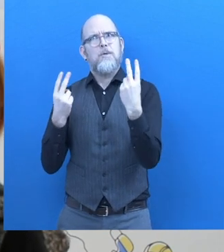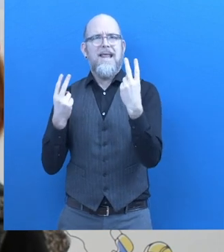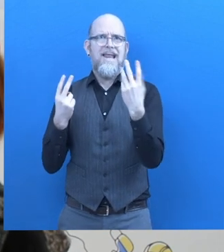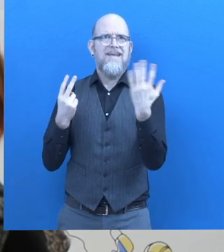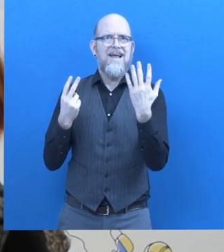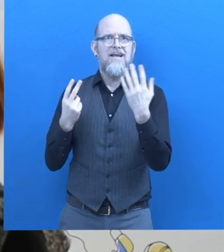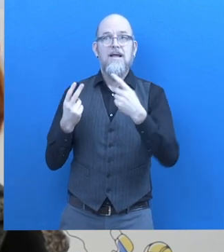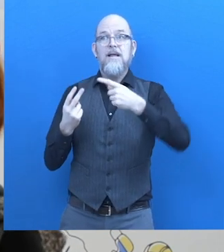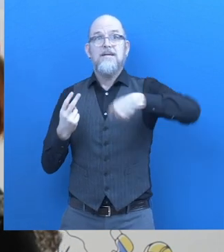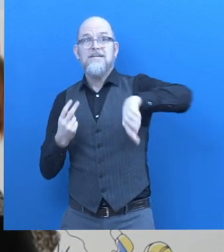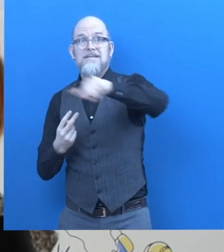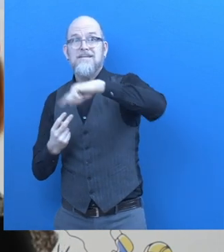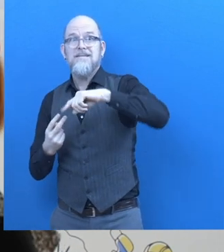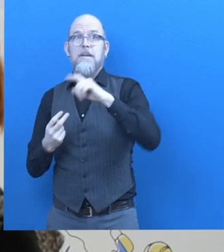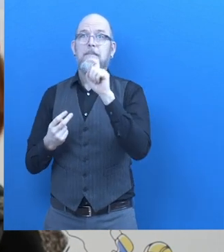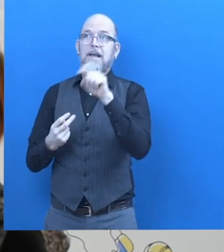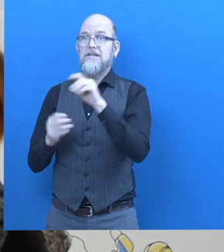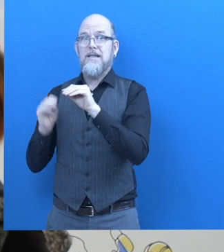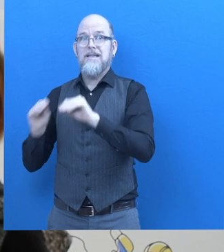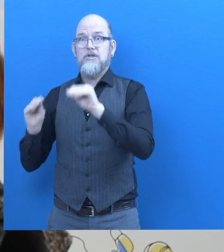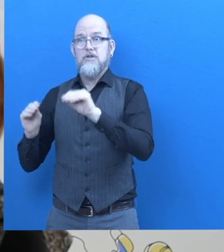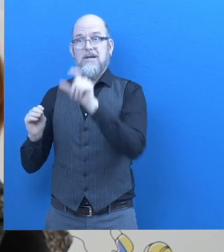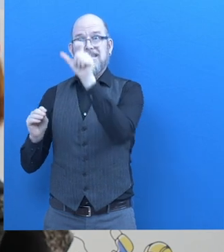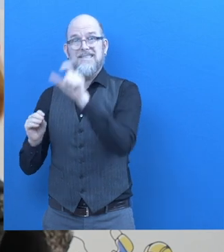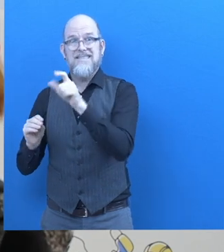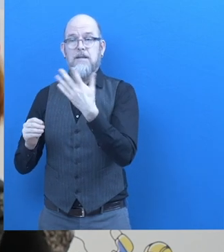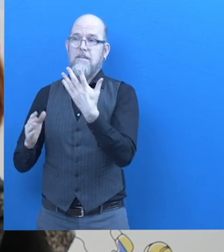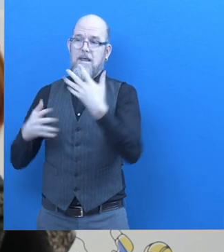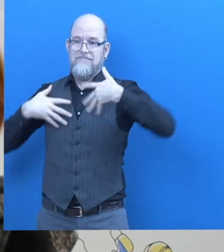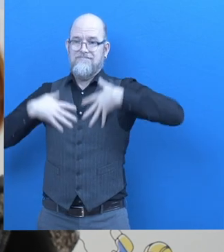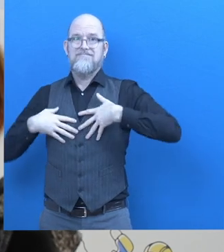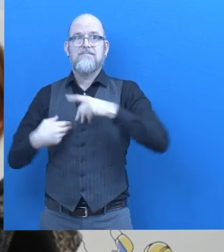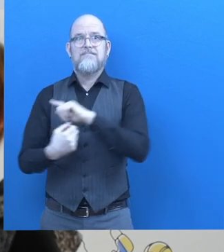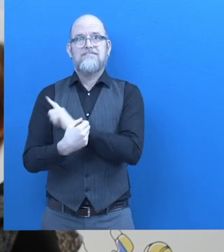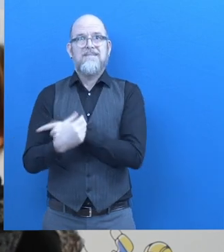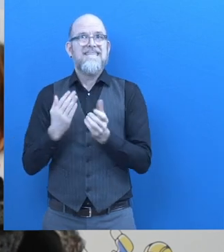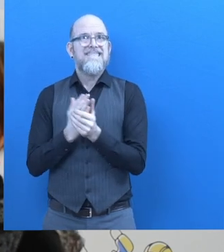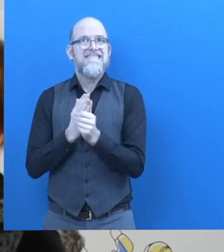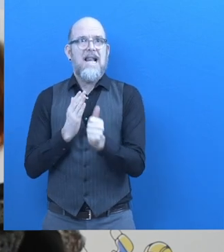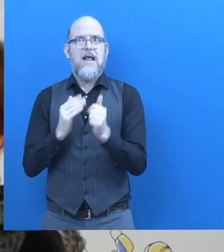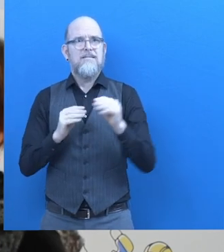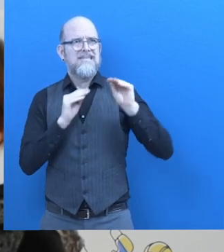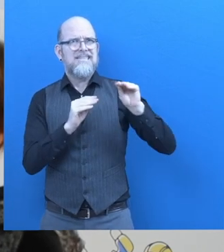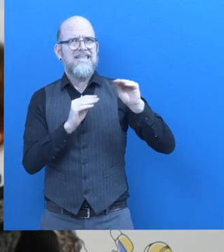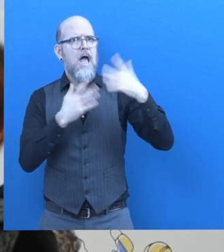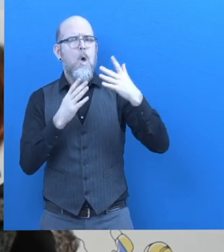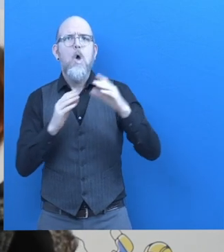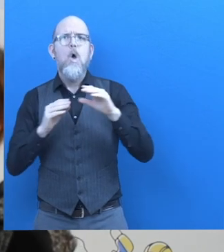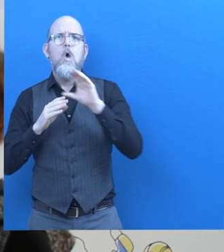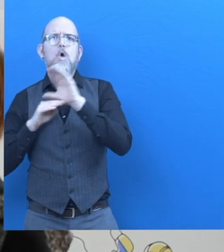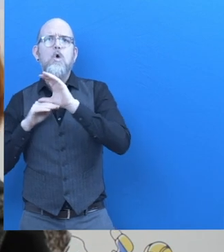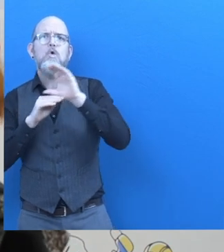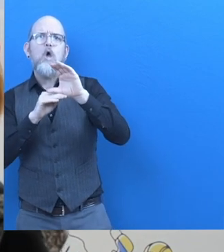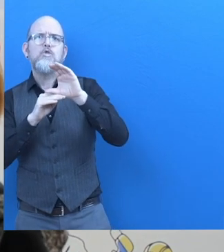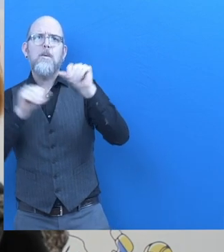oriented to the strengthening of teachers' competencies, but more than everything to further develop so